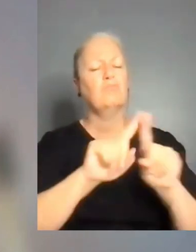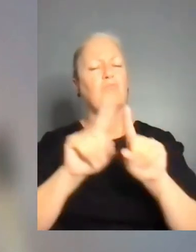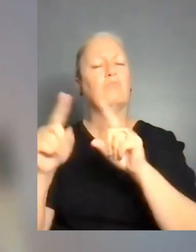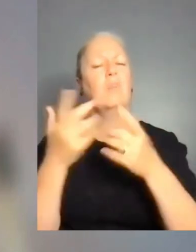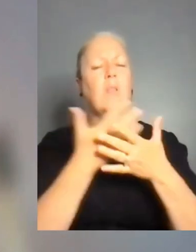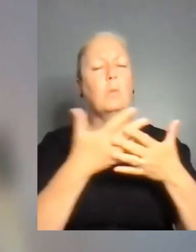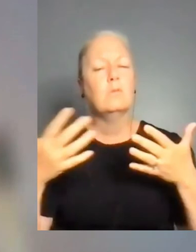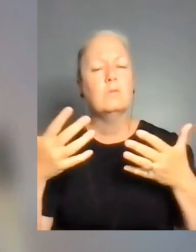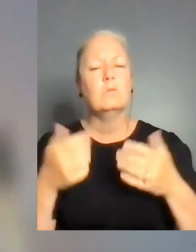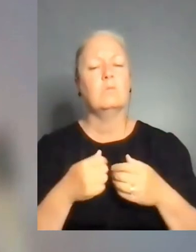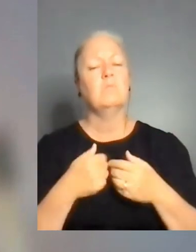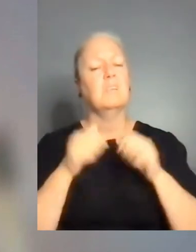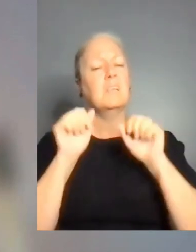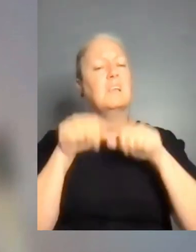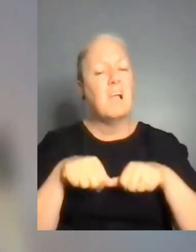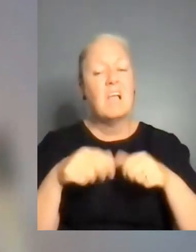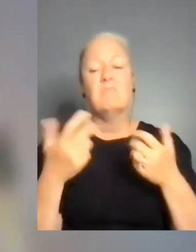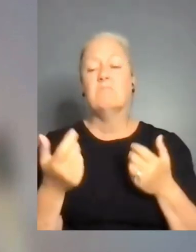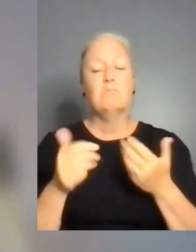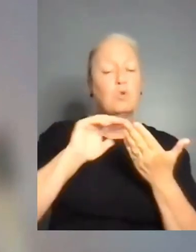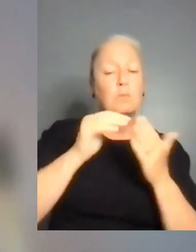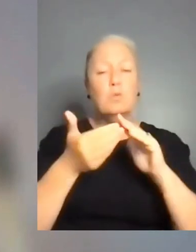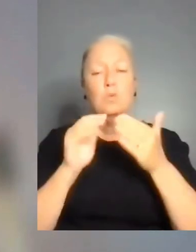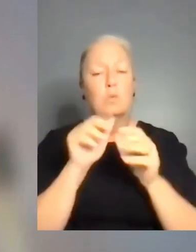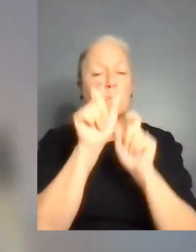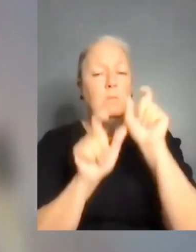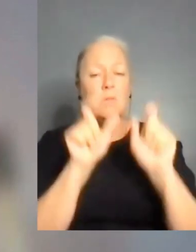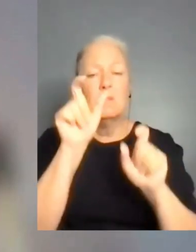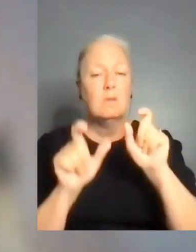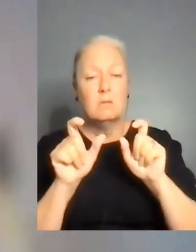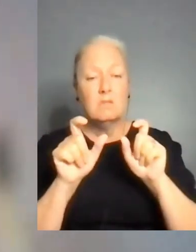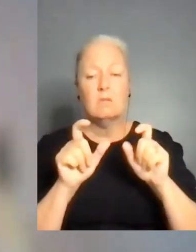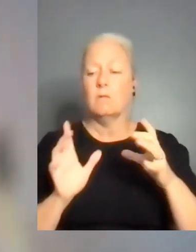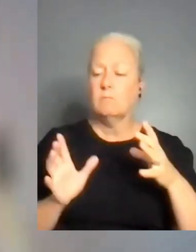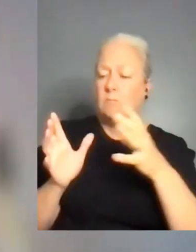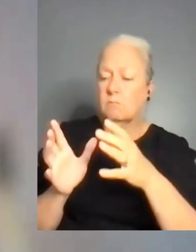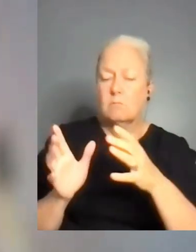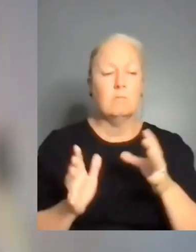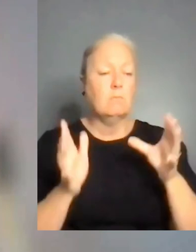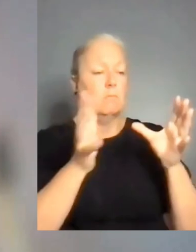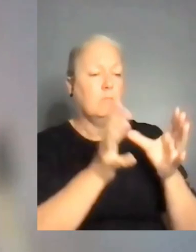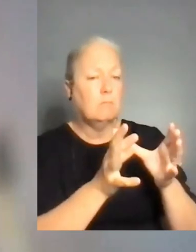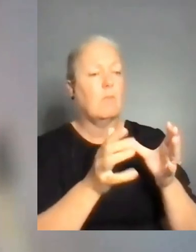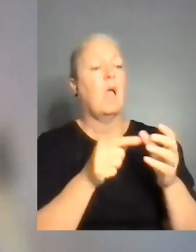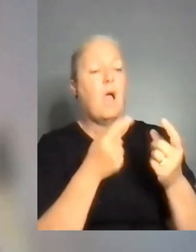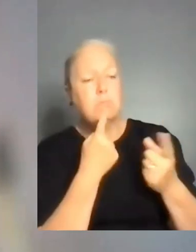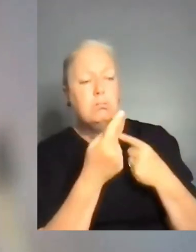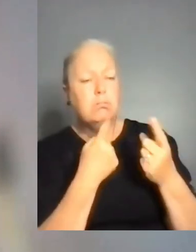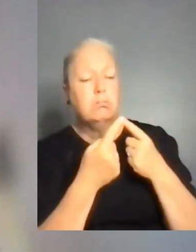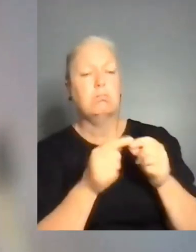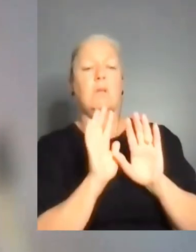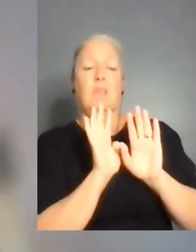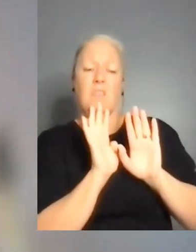communities of people that chat and interact in their own language, in the local language.